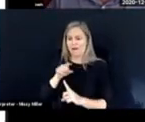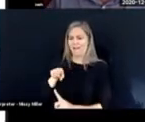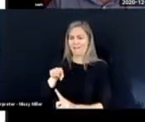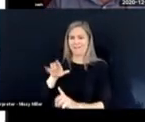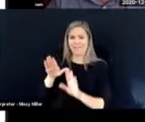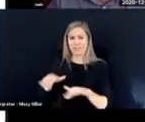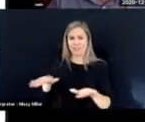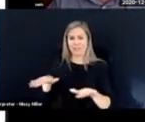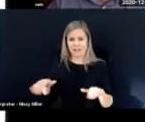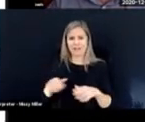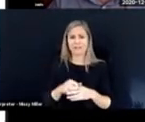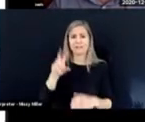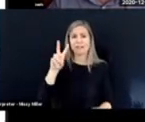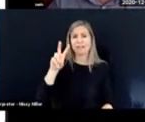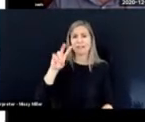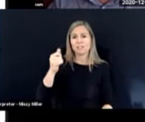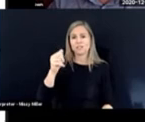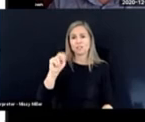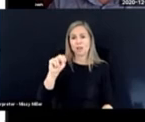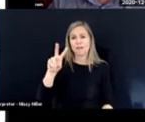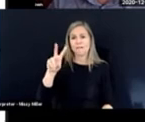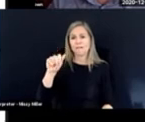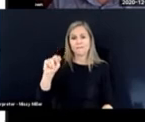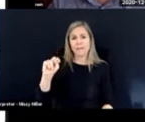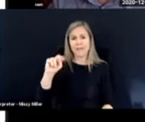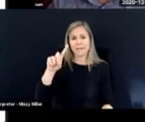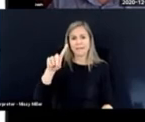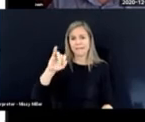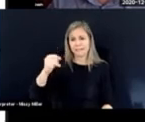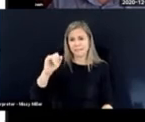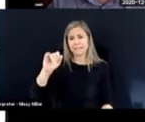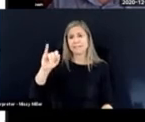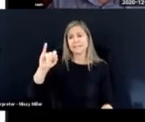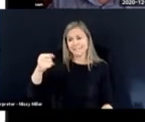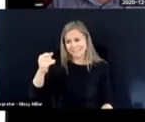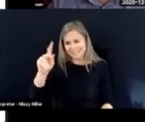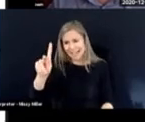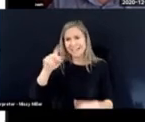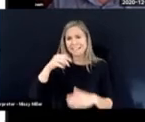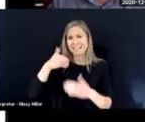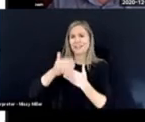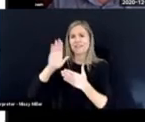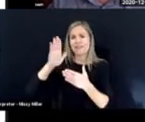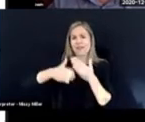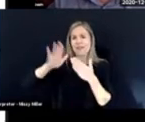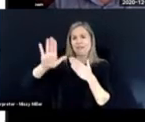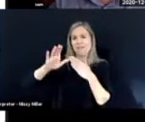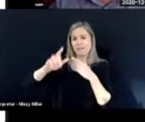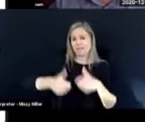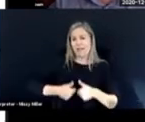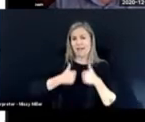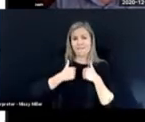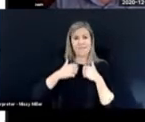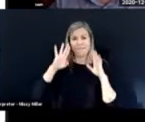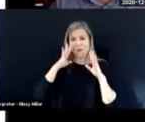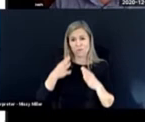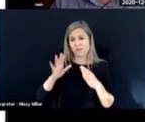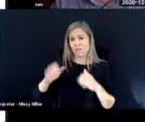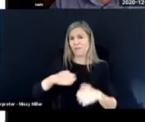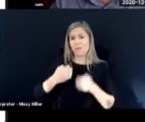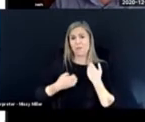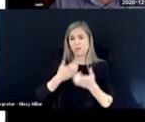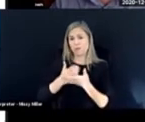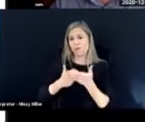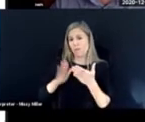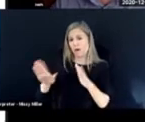And Van Dijk, towards the end of his life, became very, very focused on that aspect of the